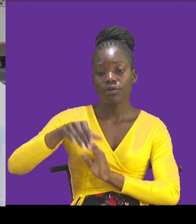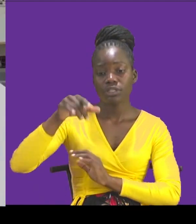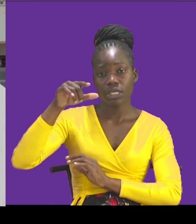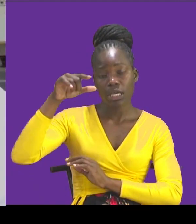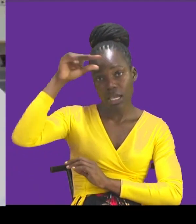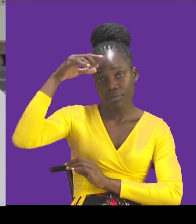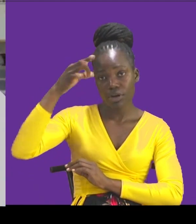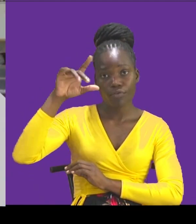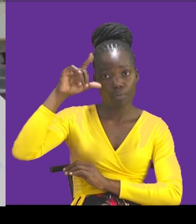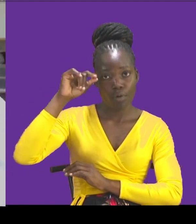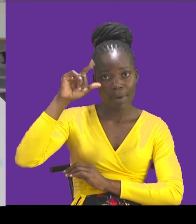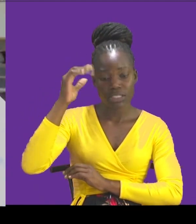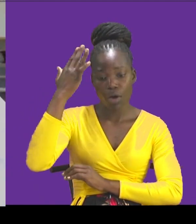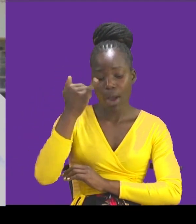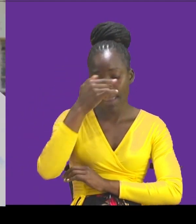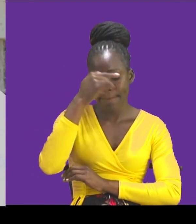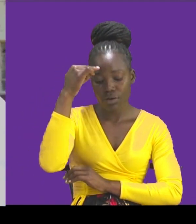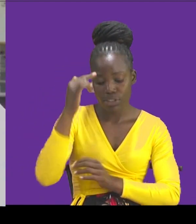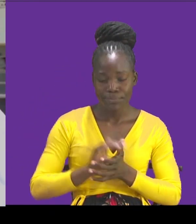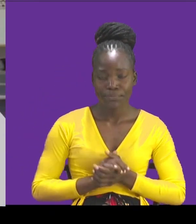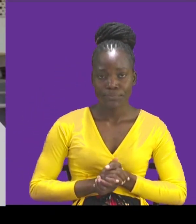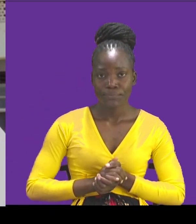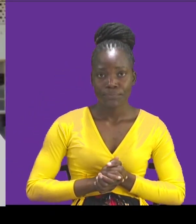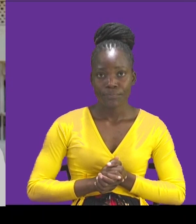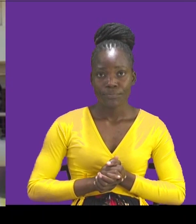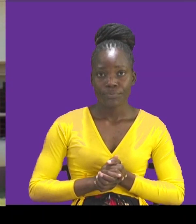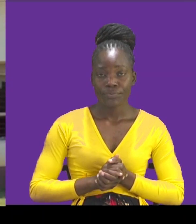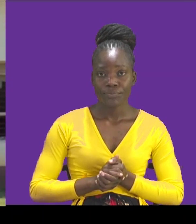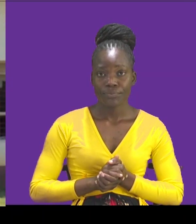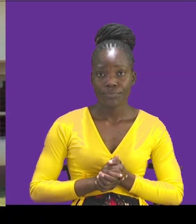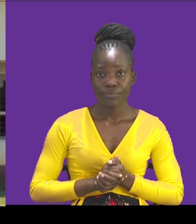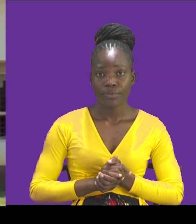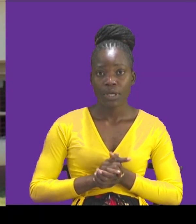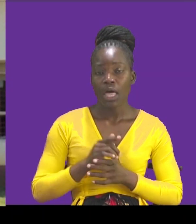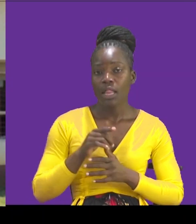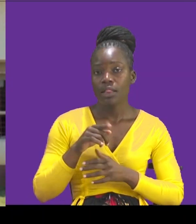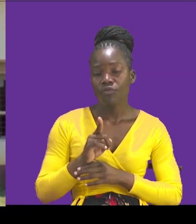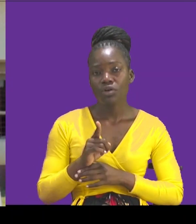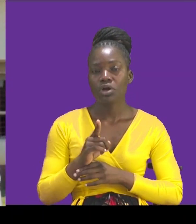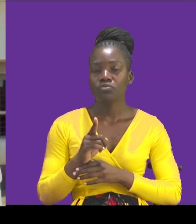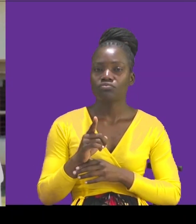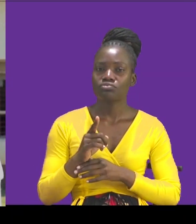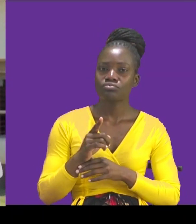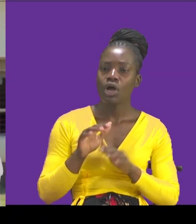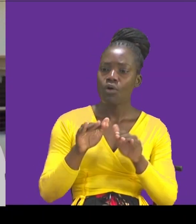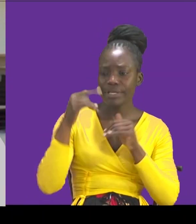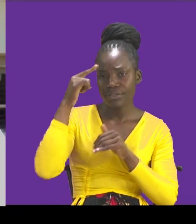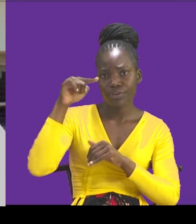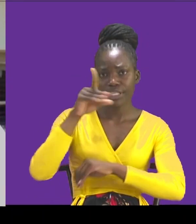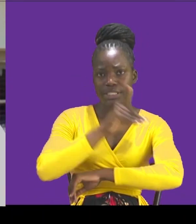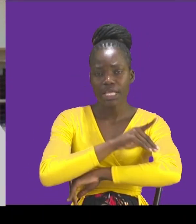because they were big on this day and they were big in terms of